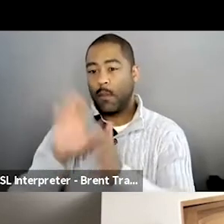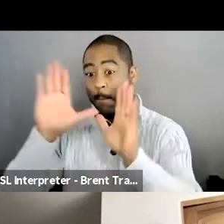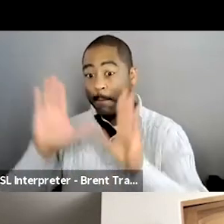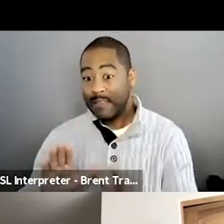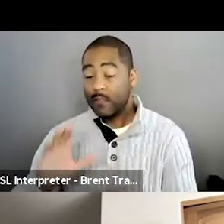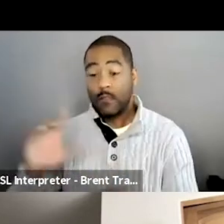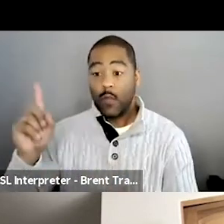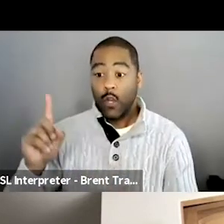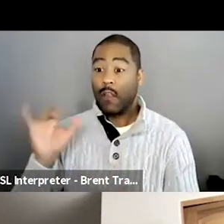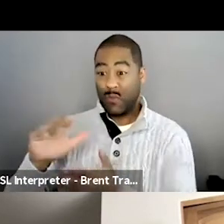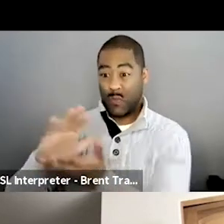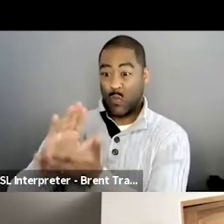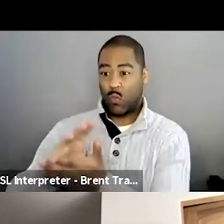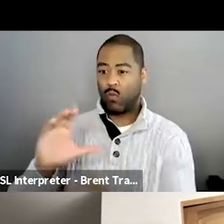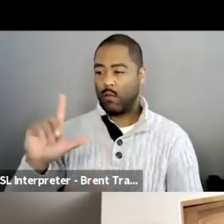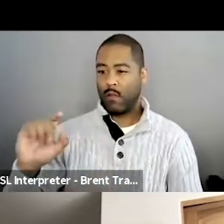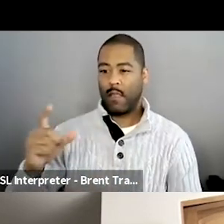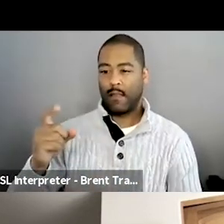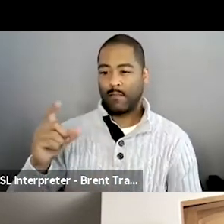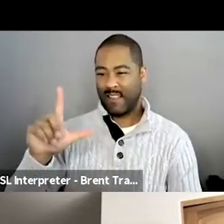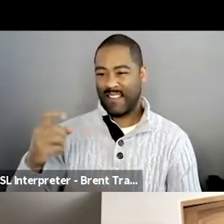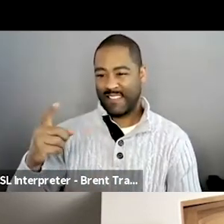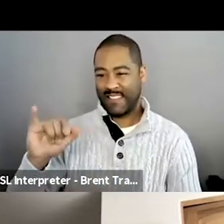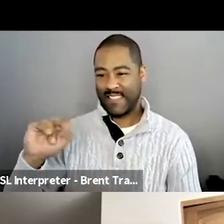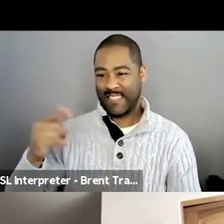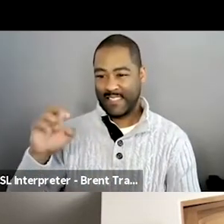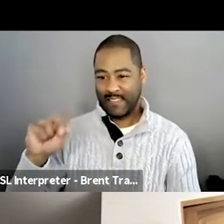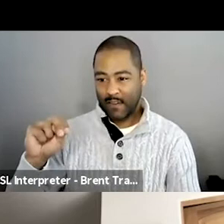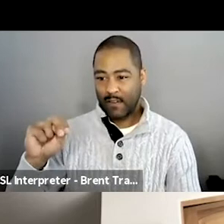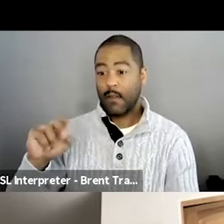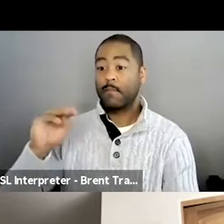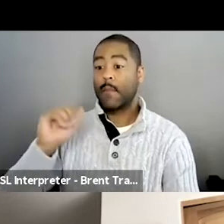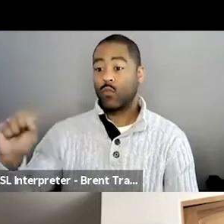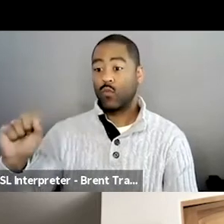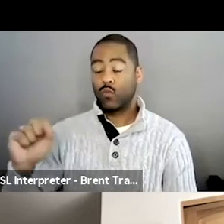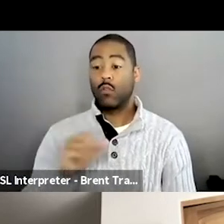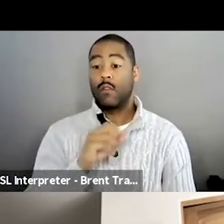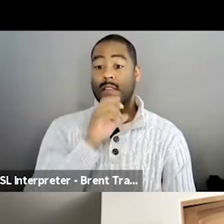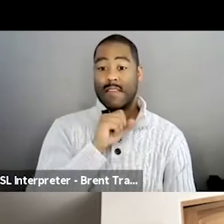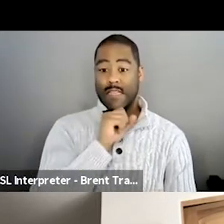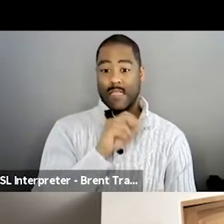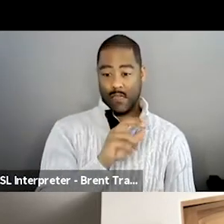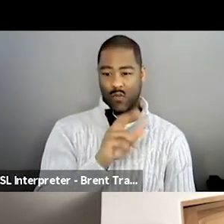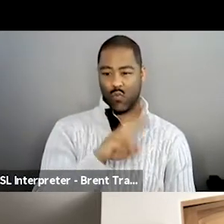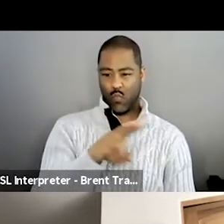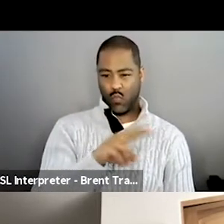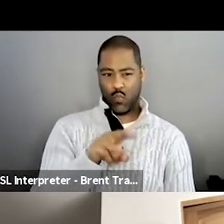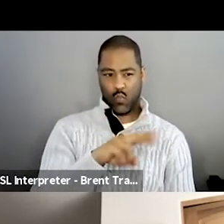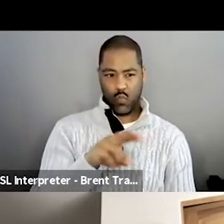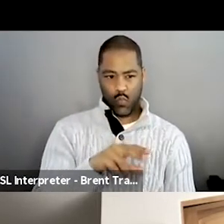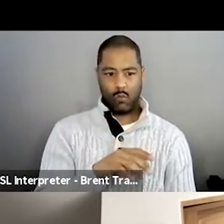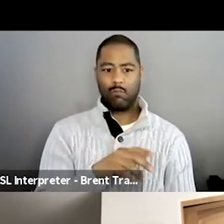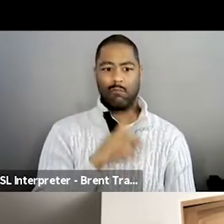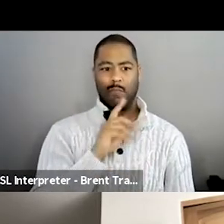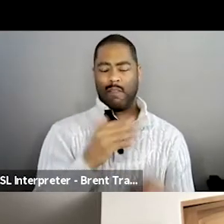Massachusetts for students ages 3 to 22 with disabilities, and a few of my colleagues joined me in watching this film,